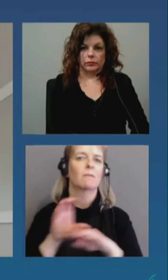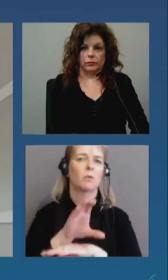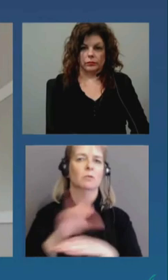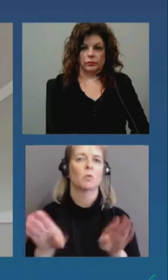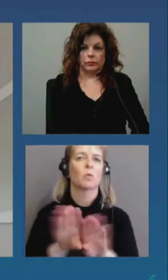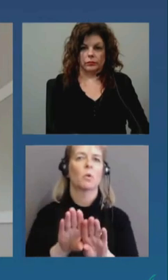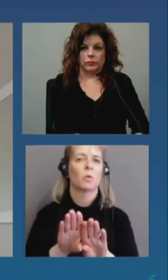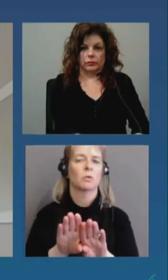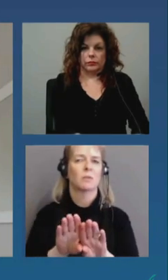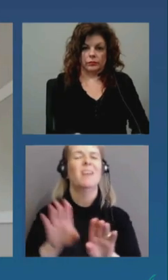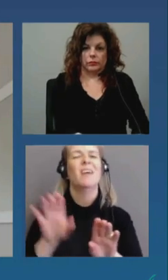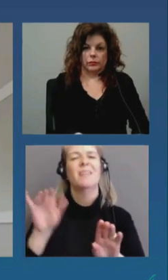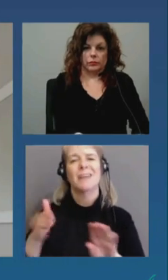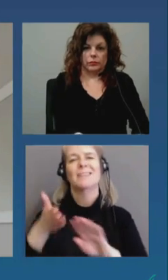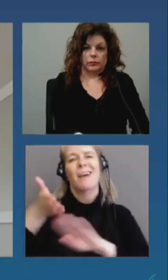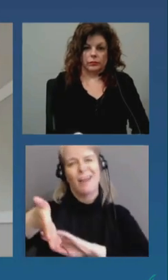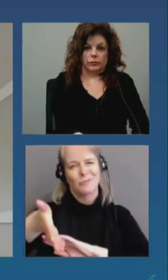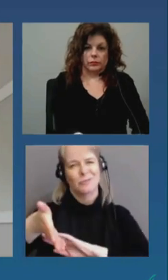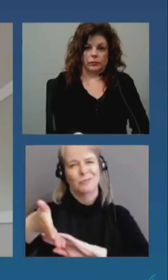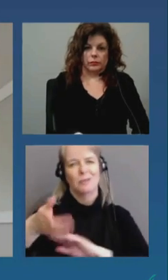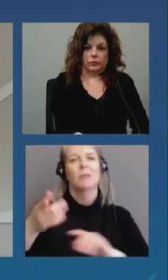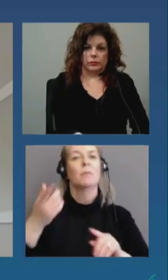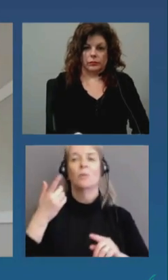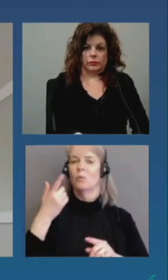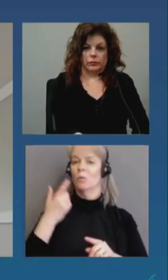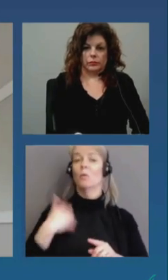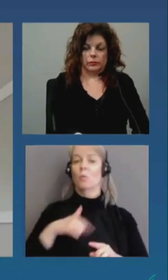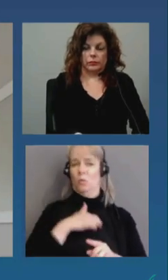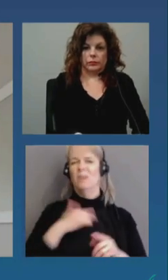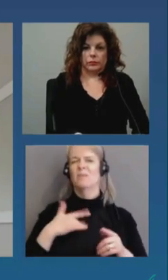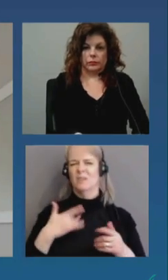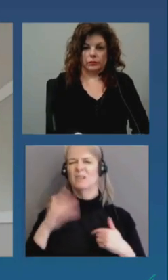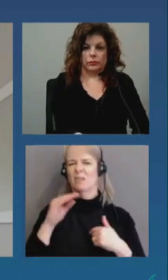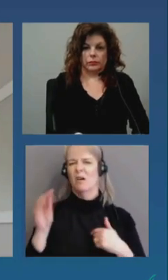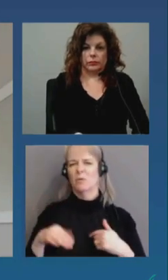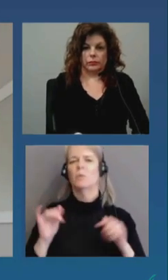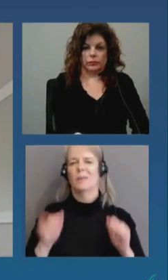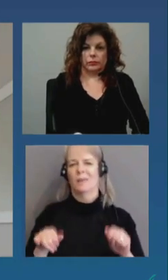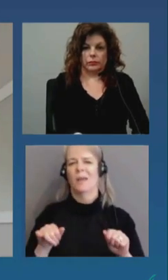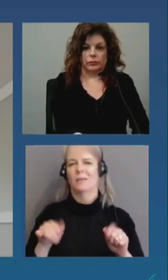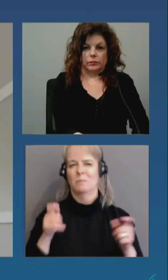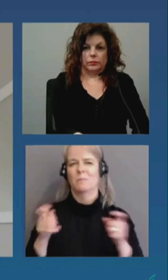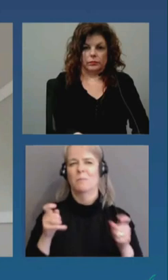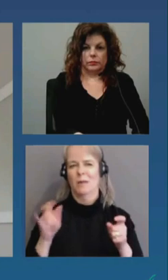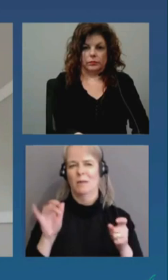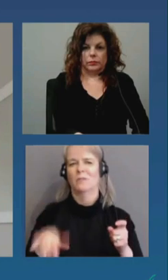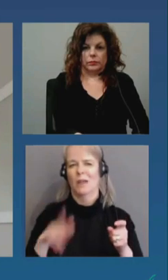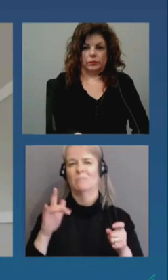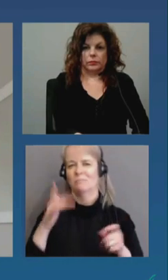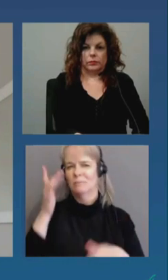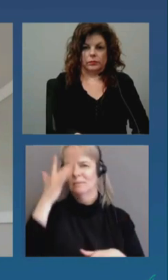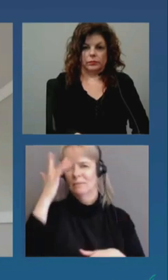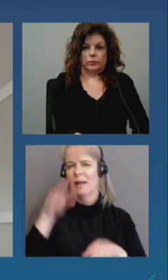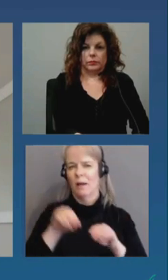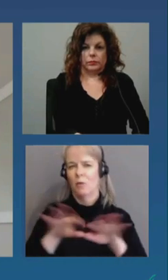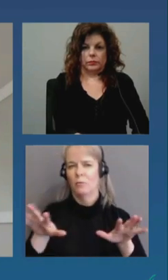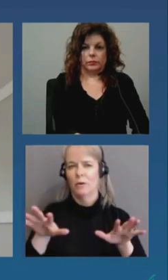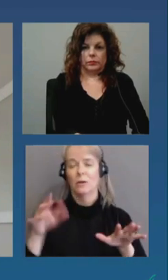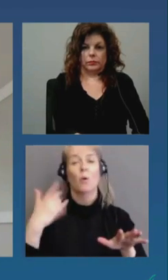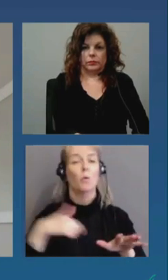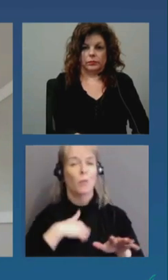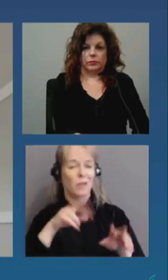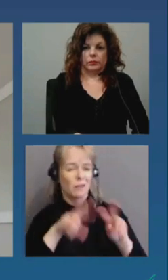we have the capacity to do that kind of outbreak management um so our teams are actually looking at workplaces where there's two